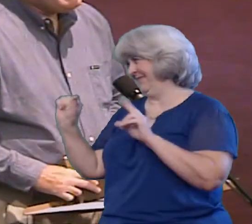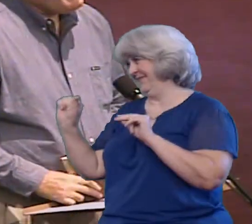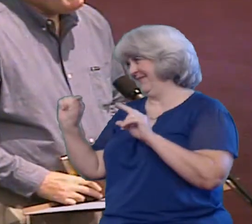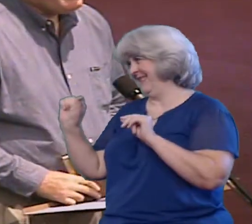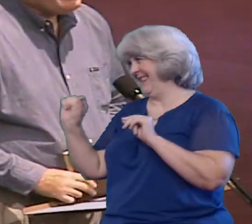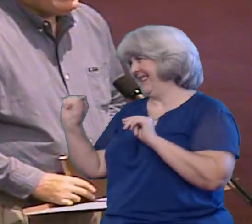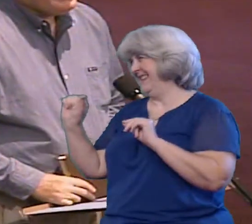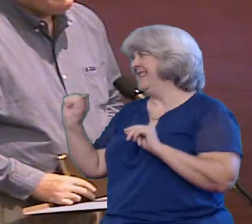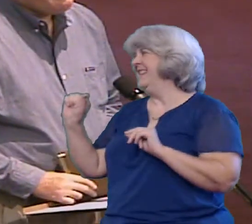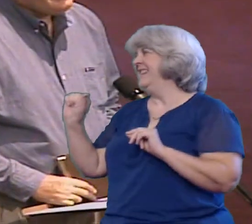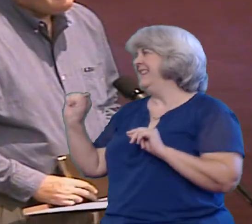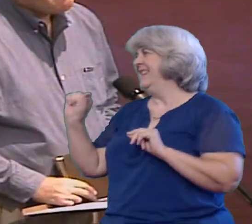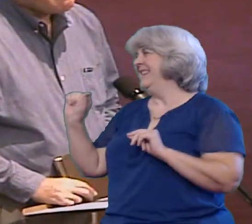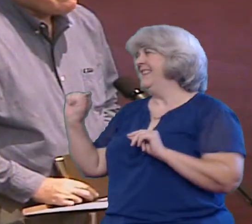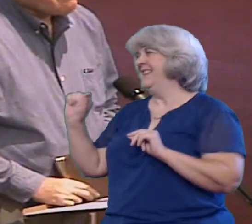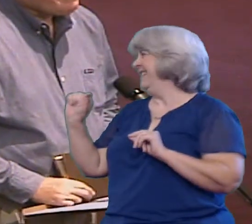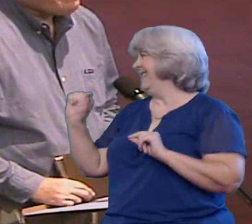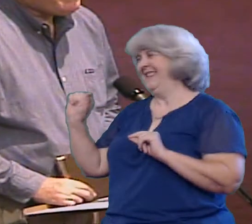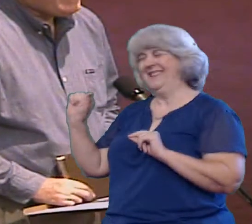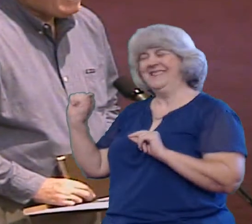Y'all get that in a little bit.